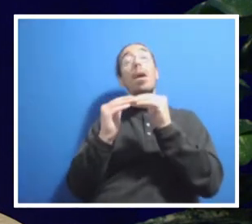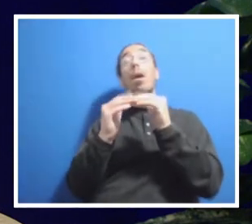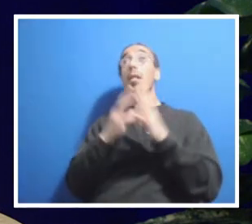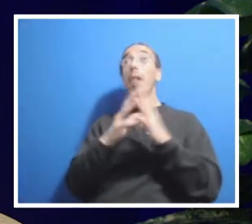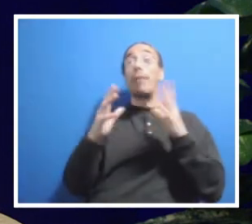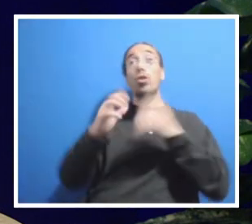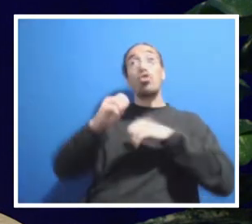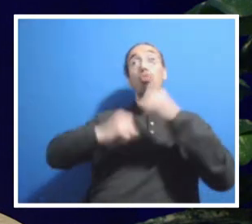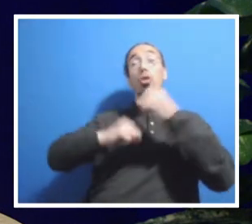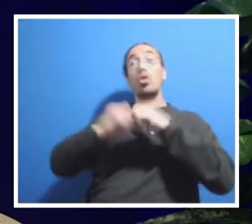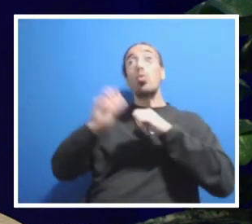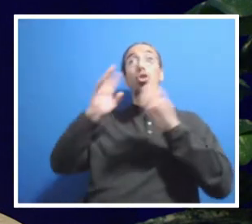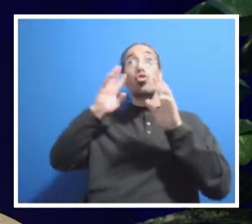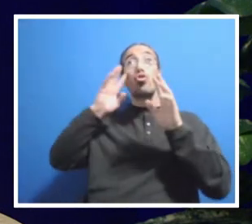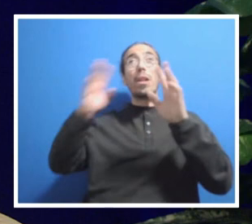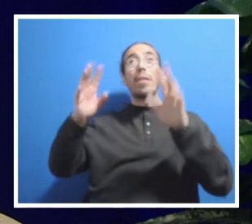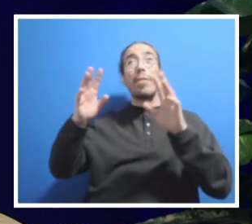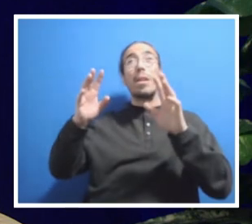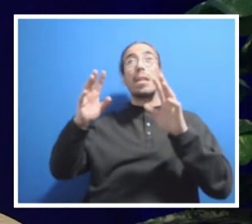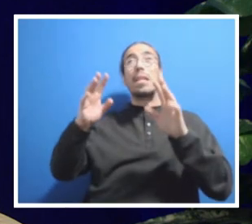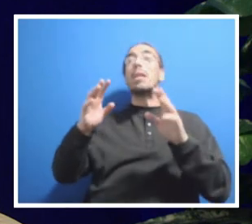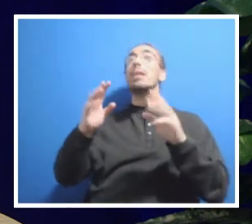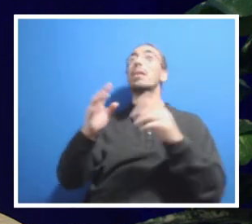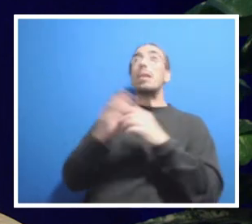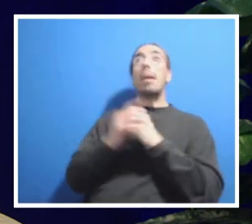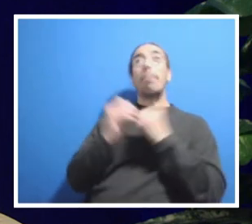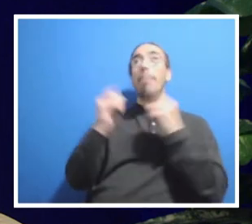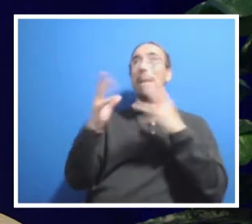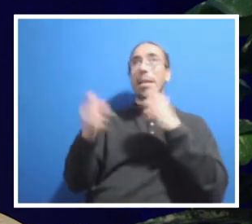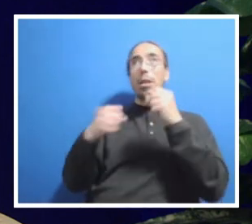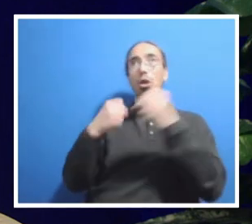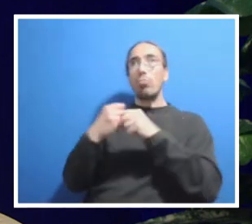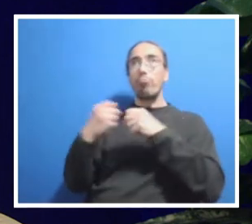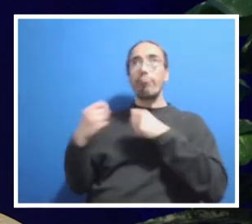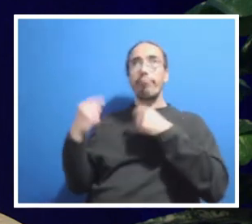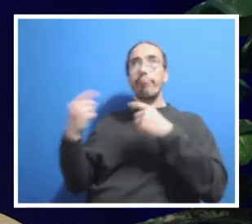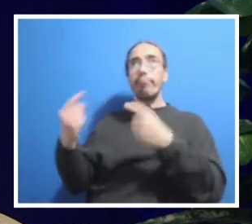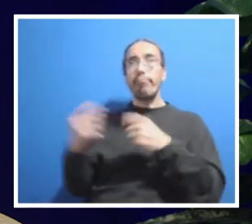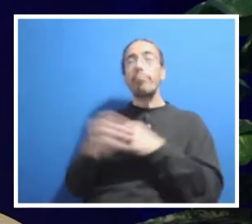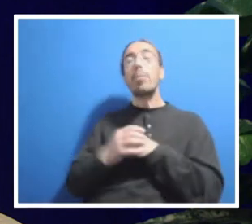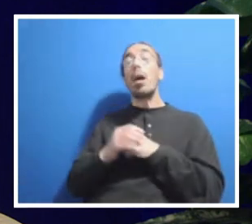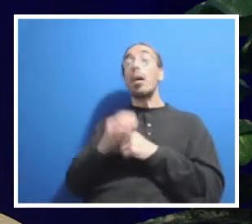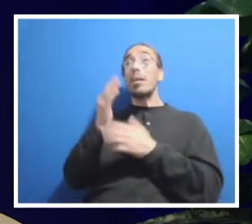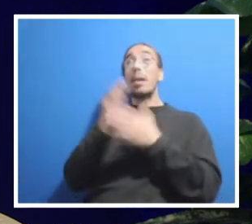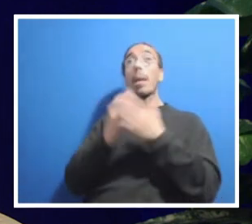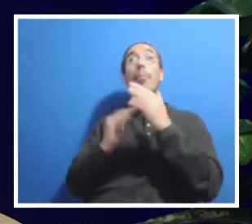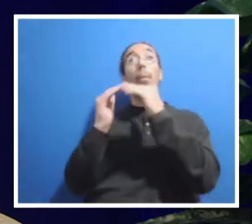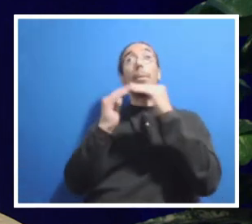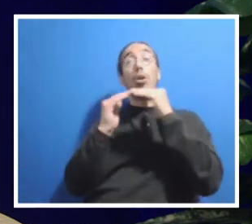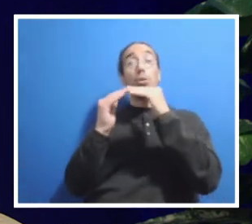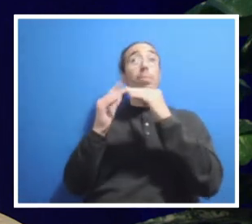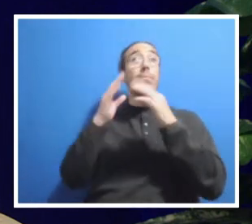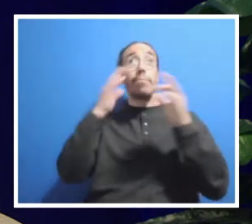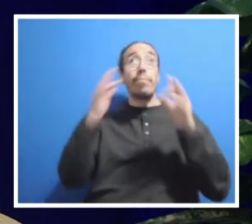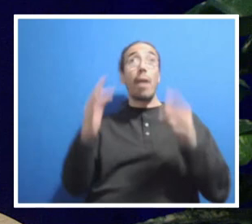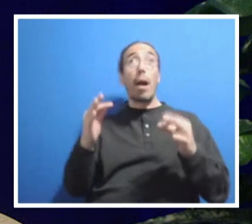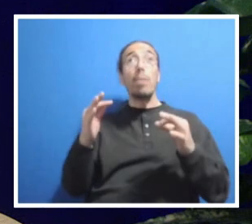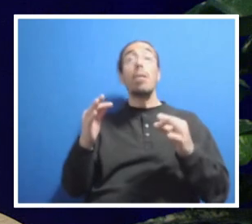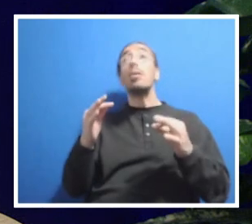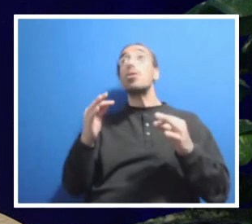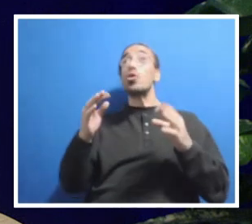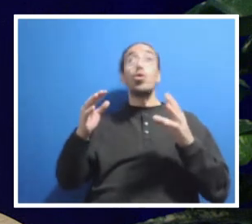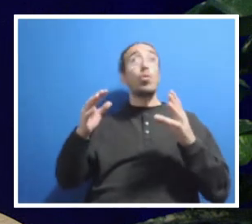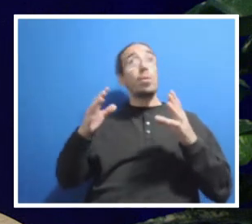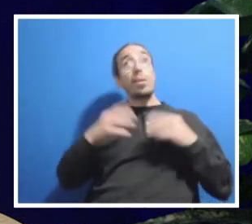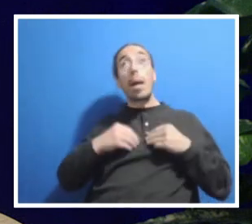created out of necessity many, many years ago. Some of our peers have chosen to do, take different options for